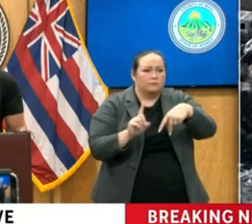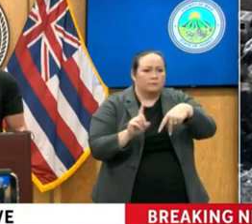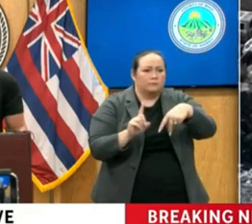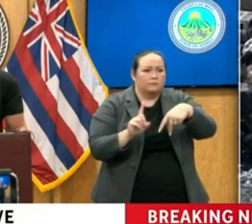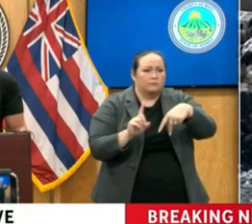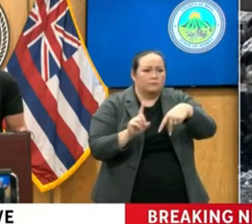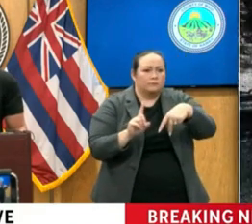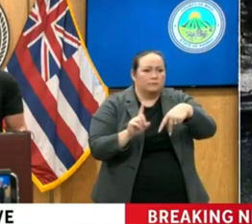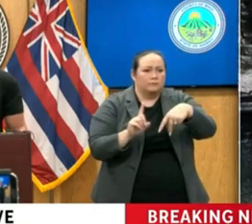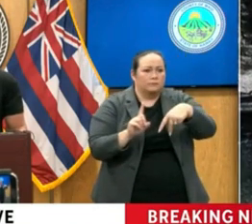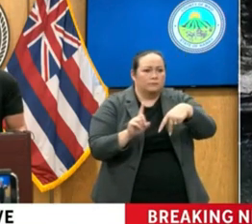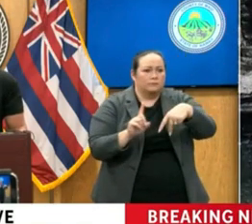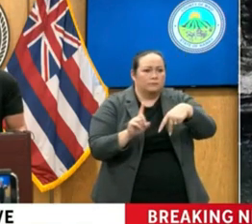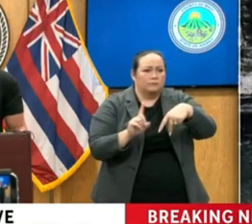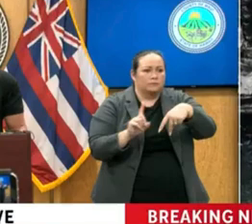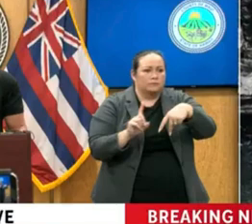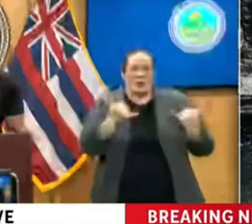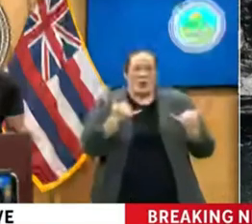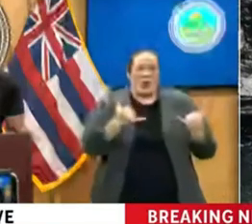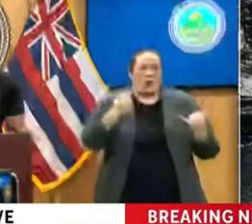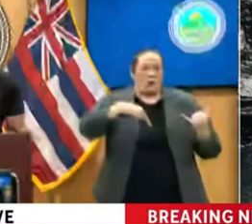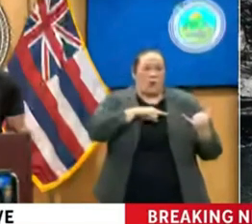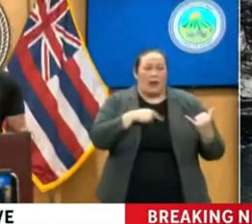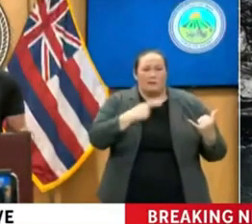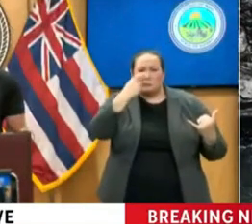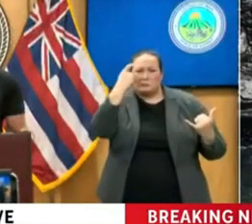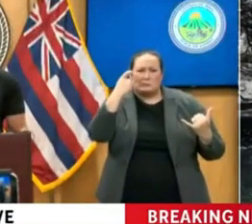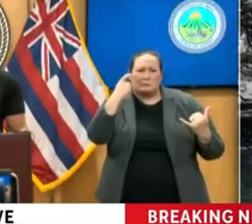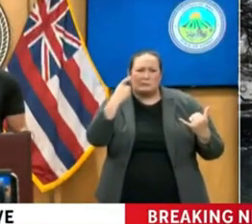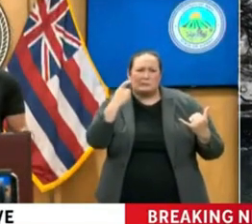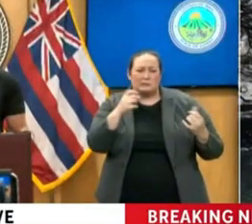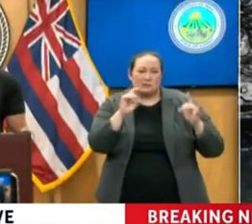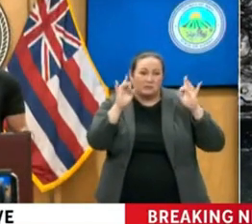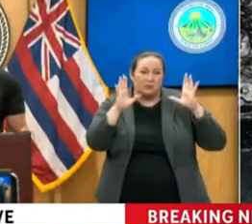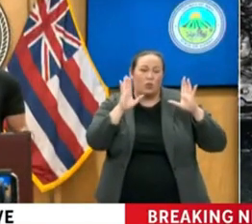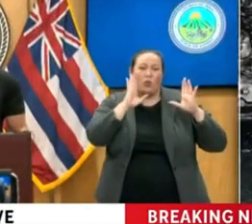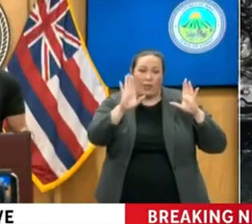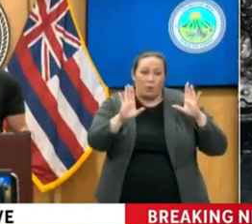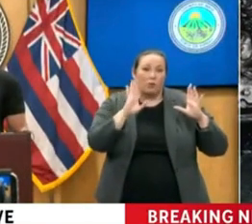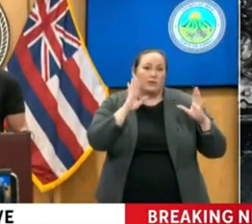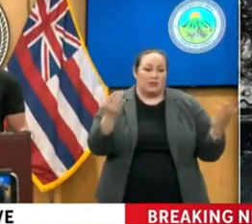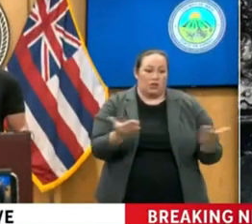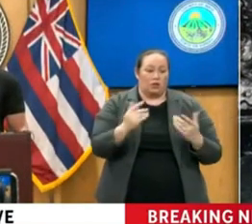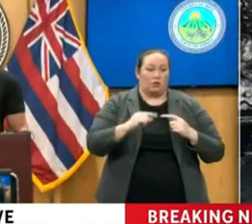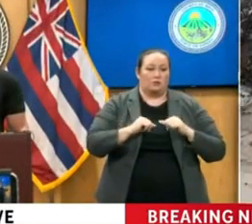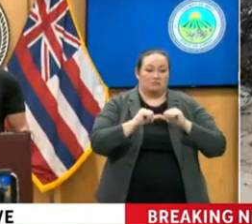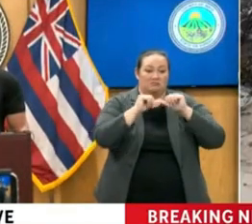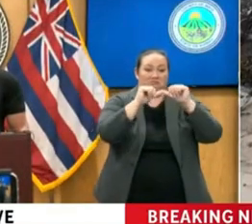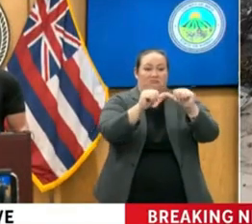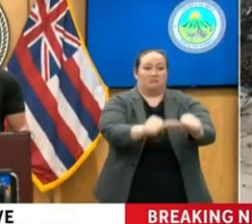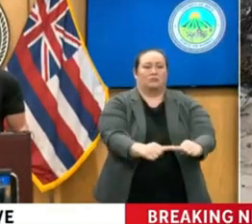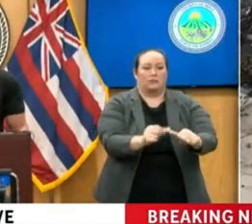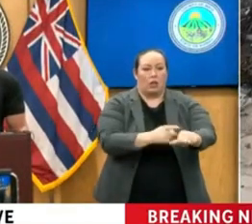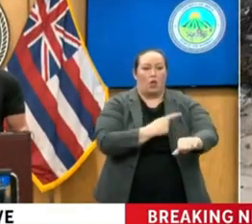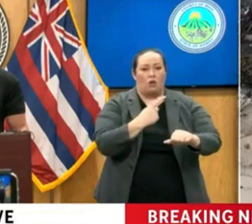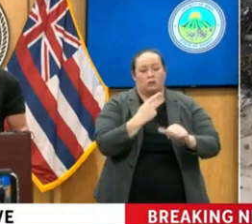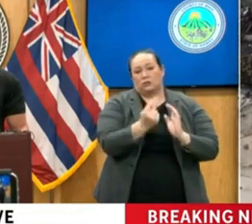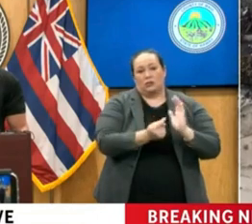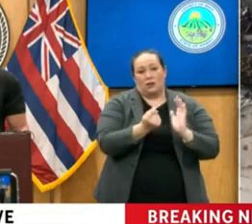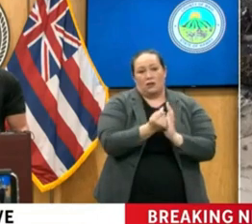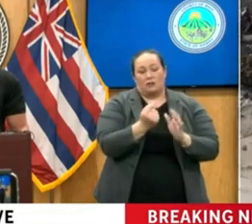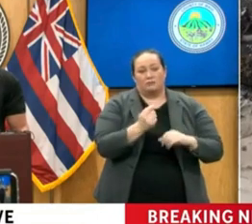because right now, on the face of Maui, that will be here for a very long time. We know that scars